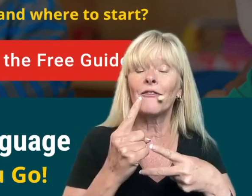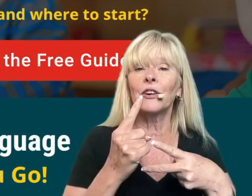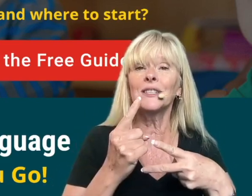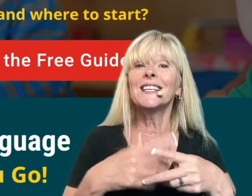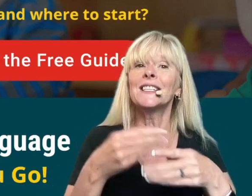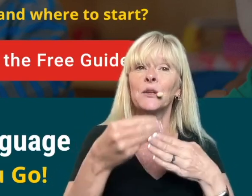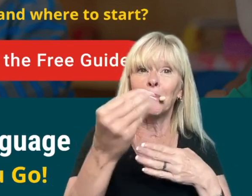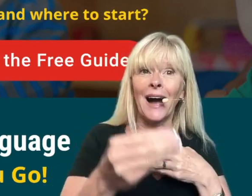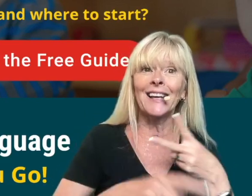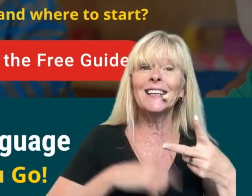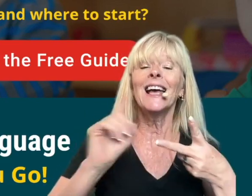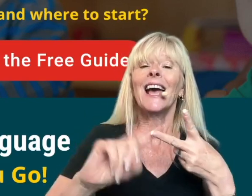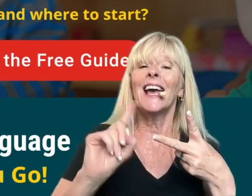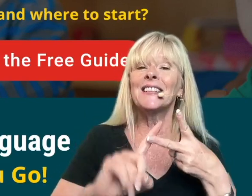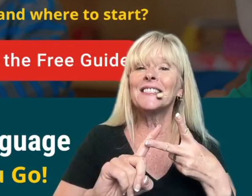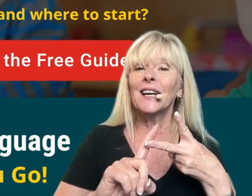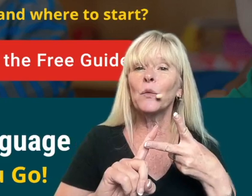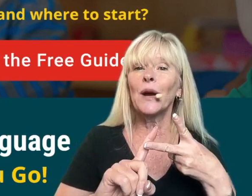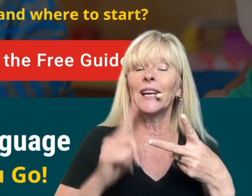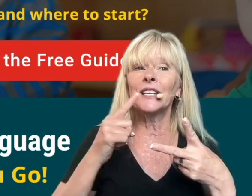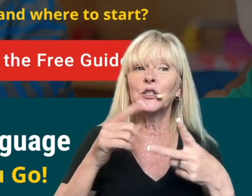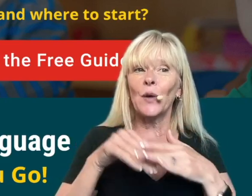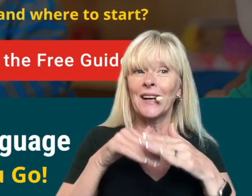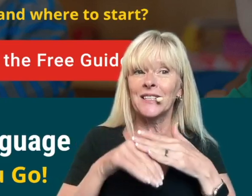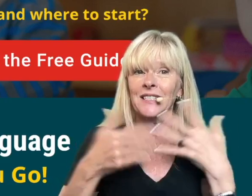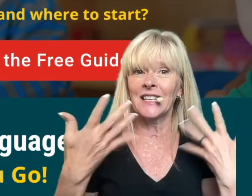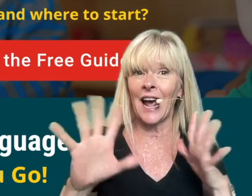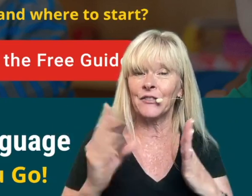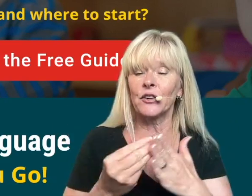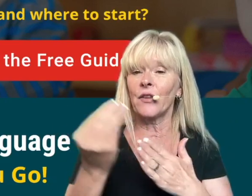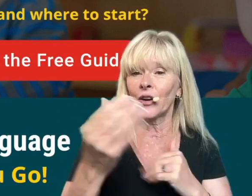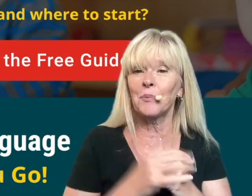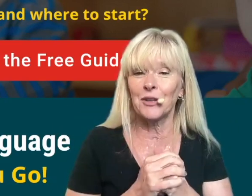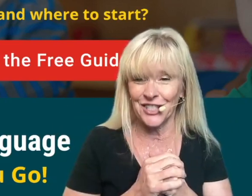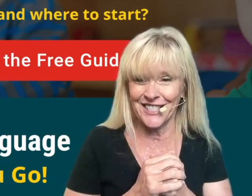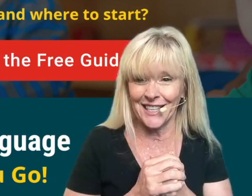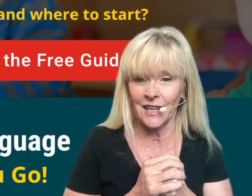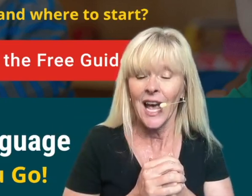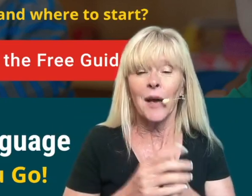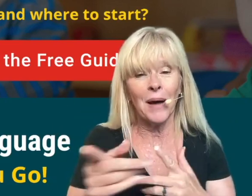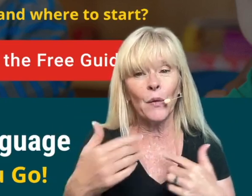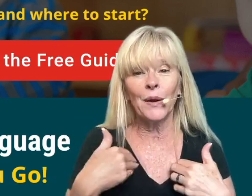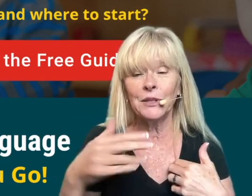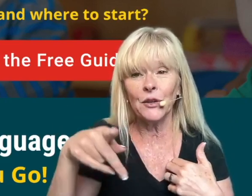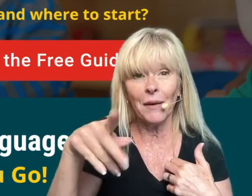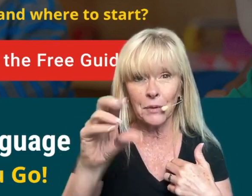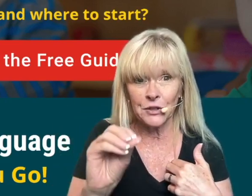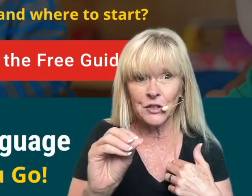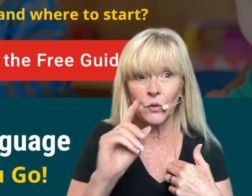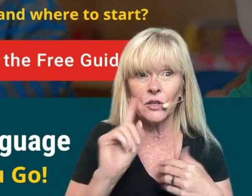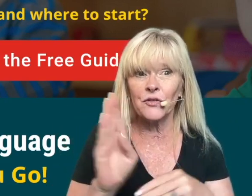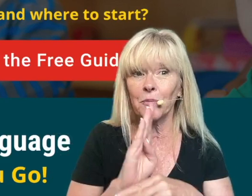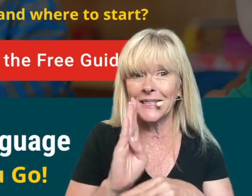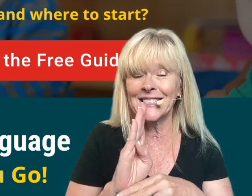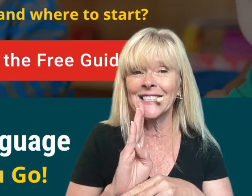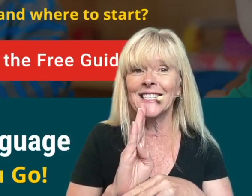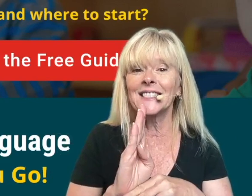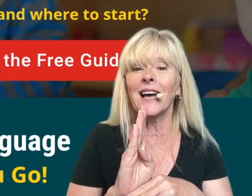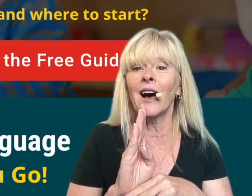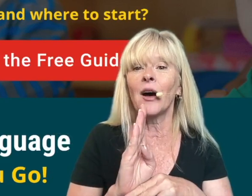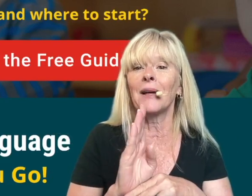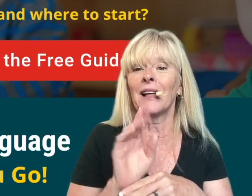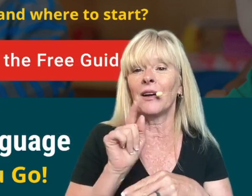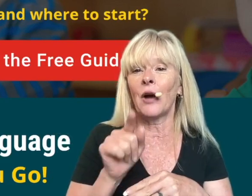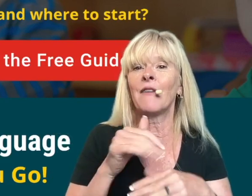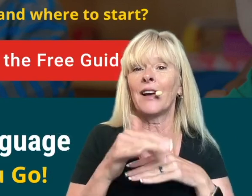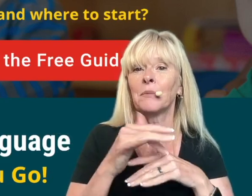what first is to buy it and the second way is to access it after you've already purchased it and by the way we do have purchase orders for businesses